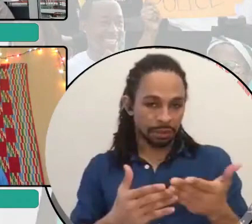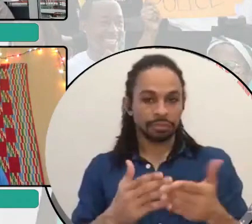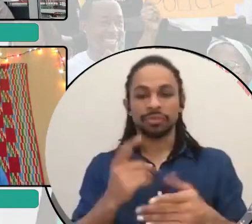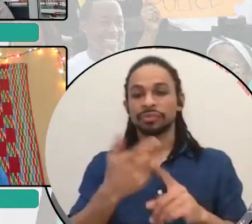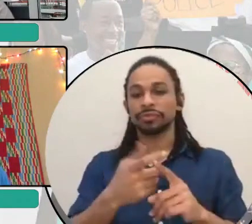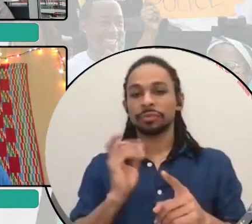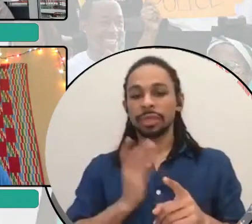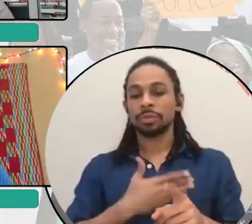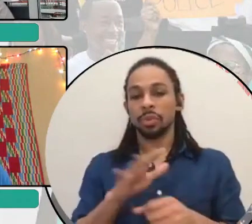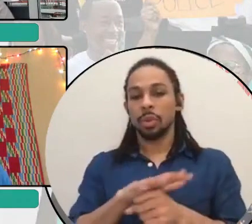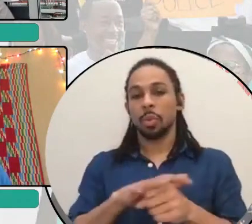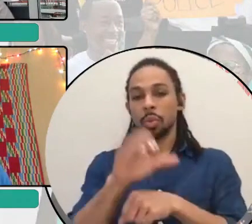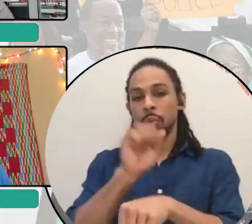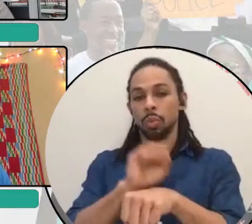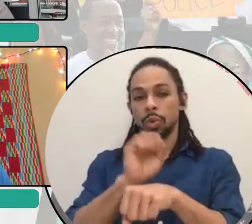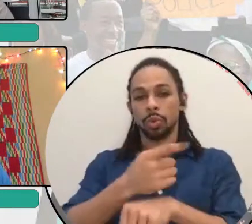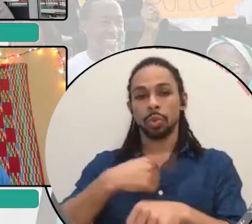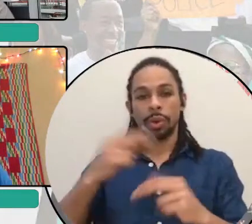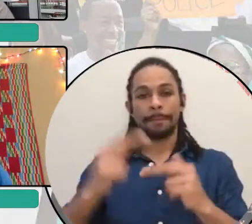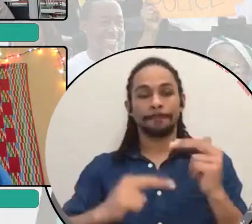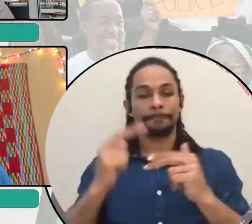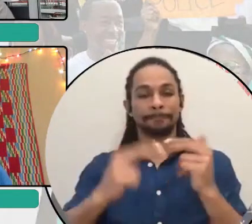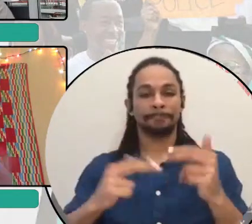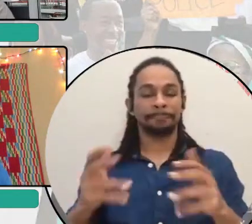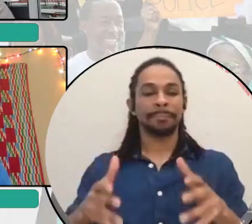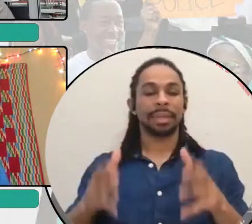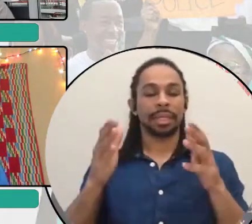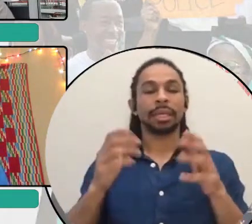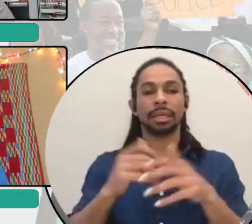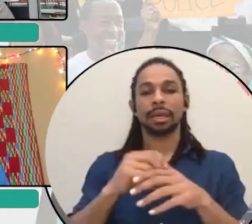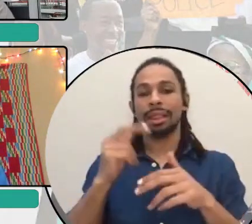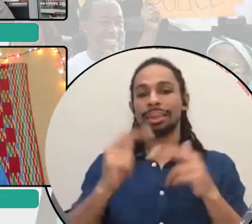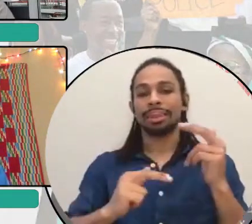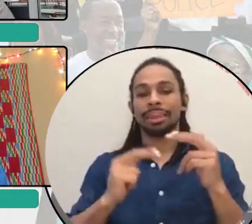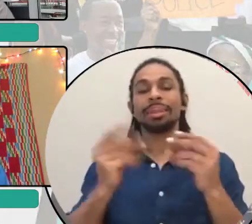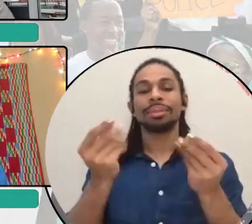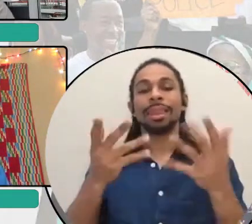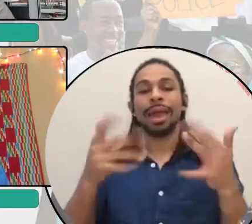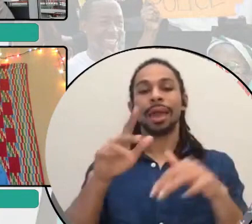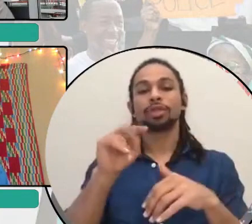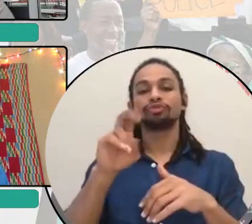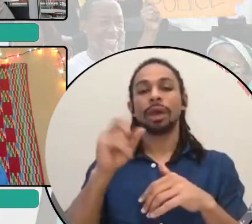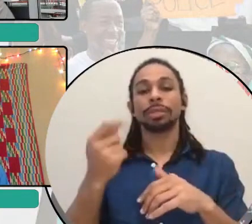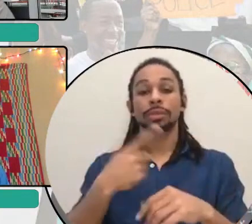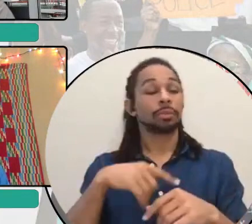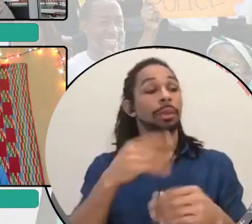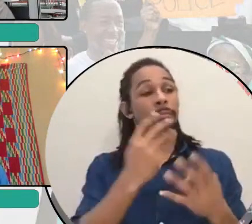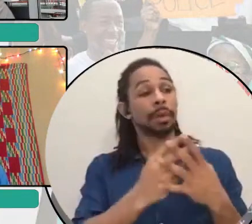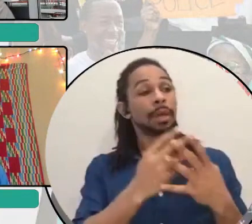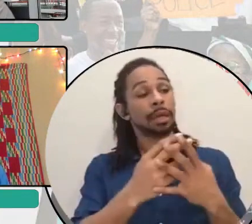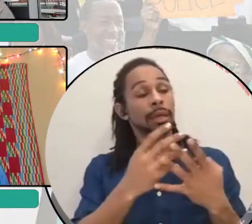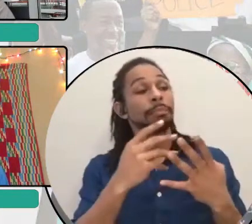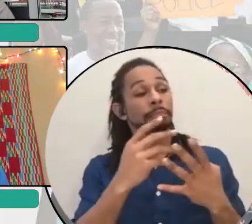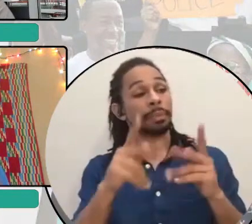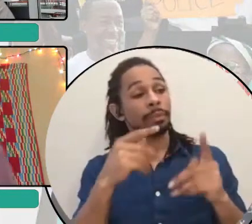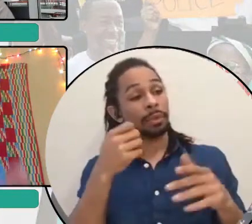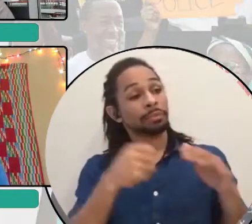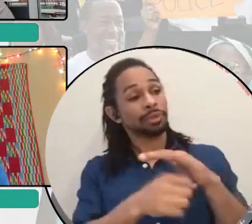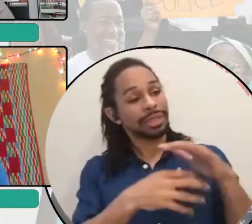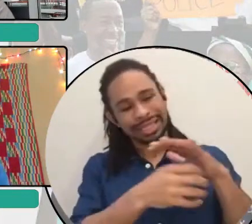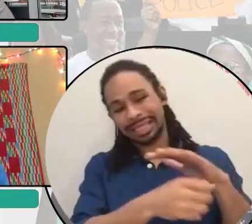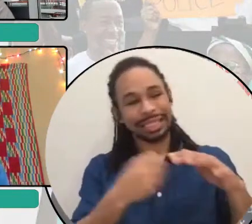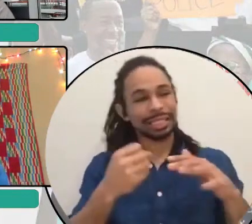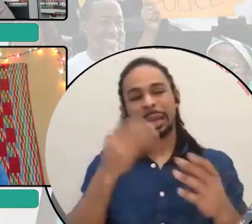work. We're building a bail fund land trust where we're bailing people out. And when the money revolves that we're